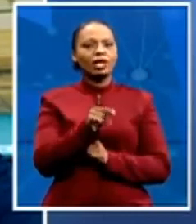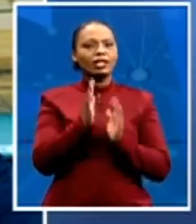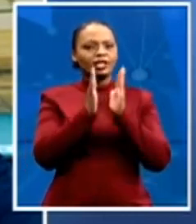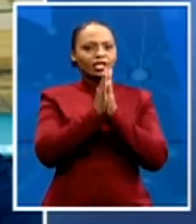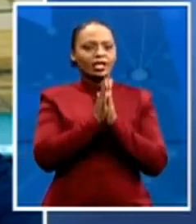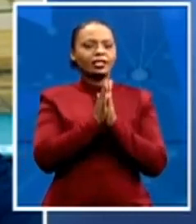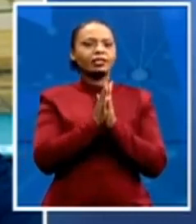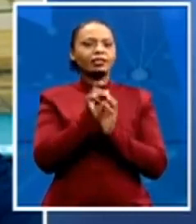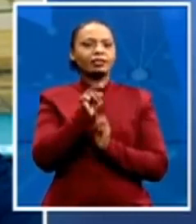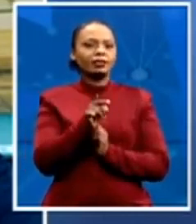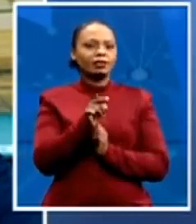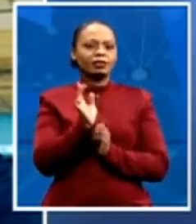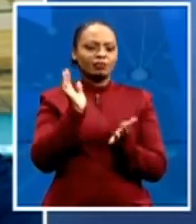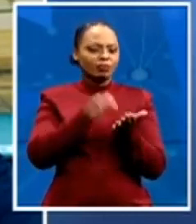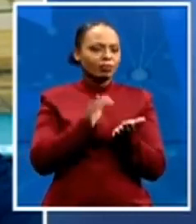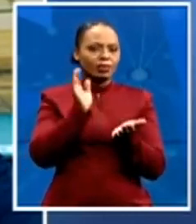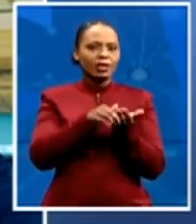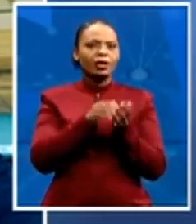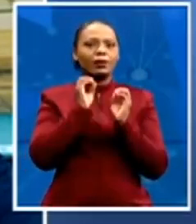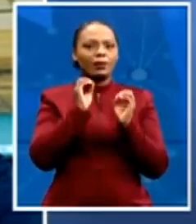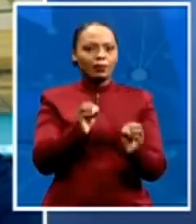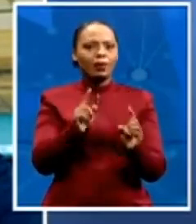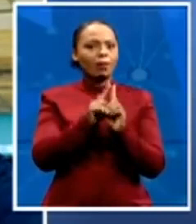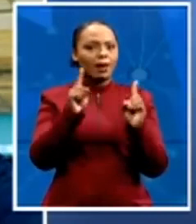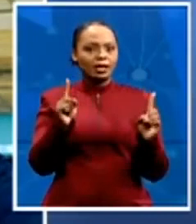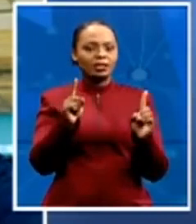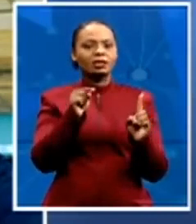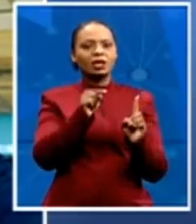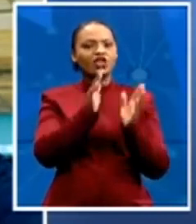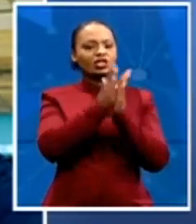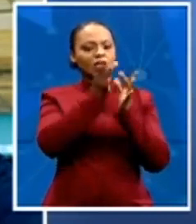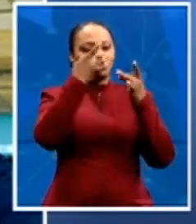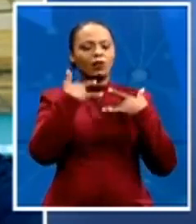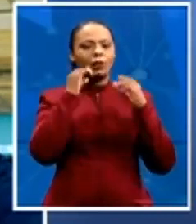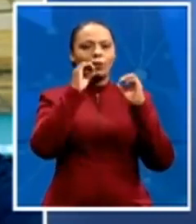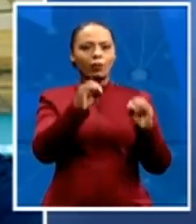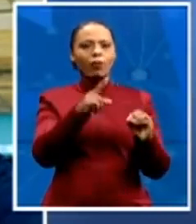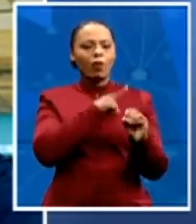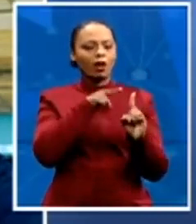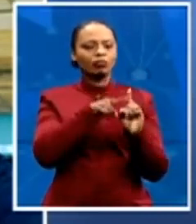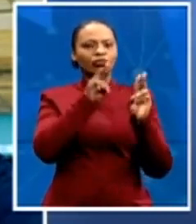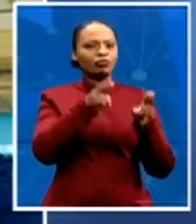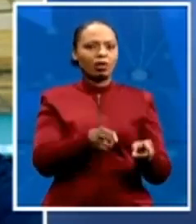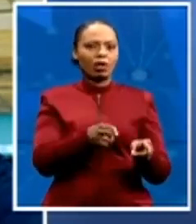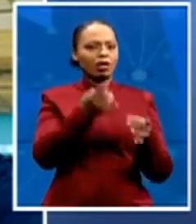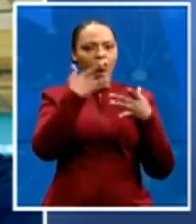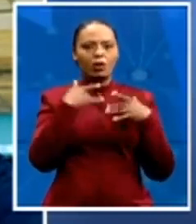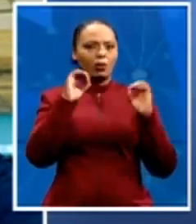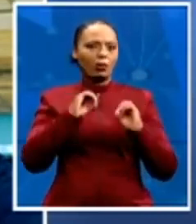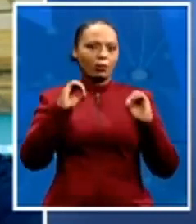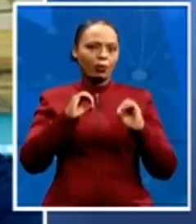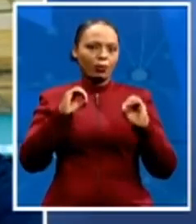the cause of death. It has not been revealed. But we are told that he